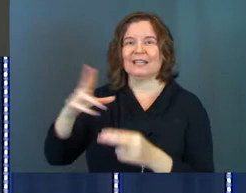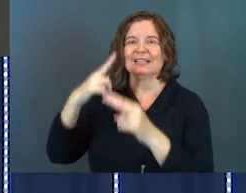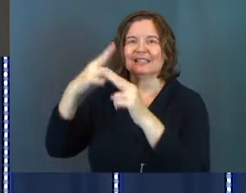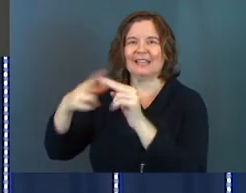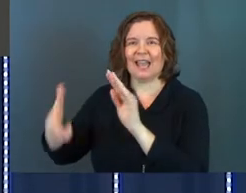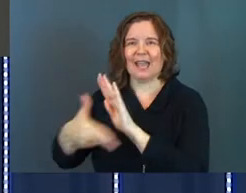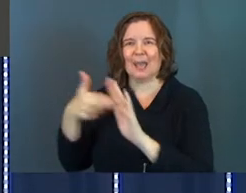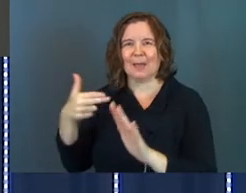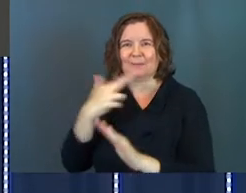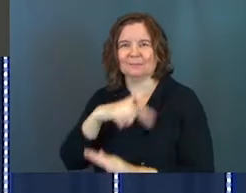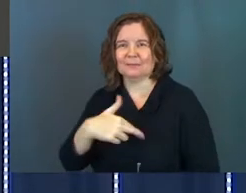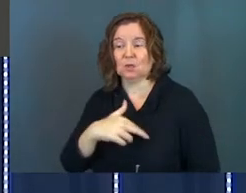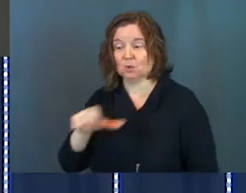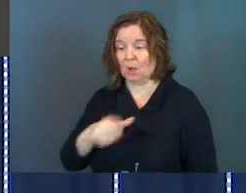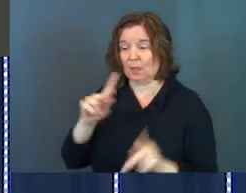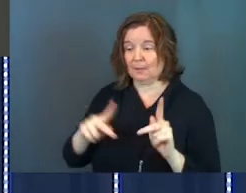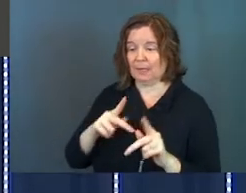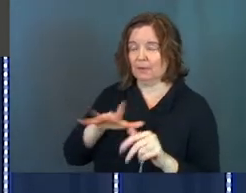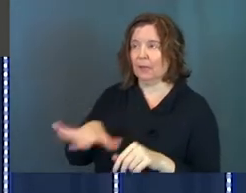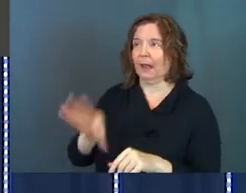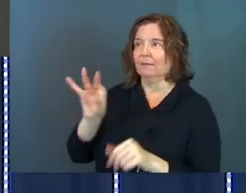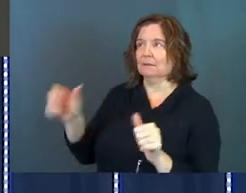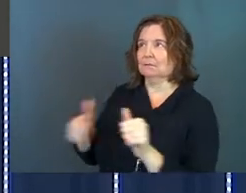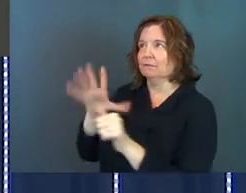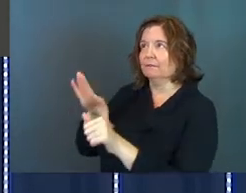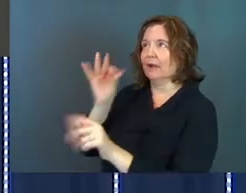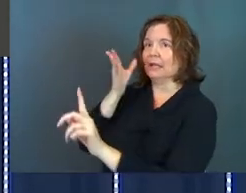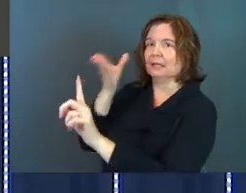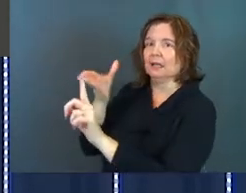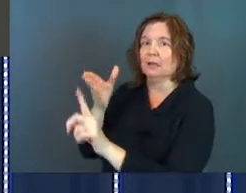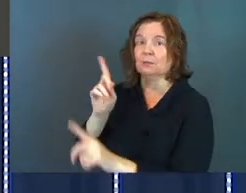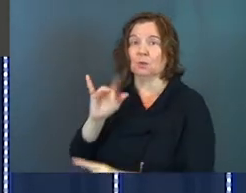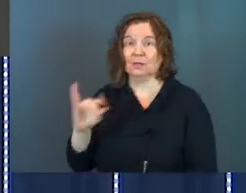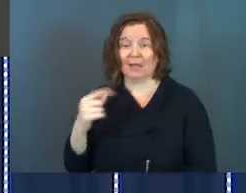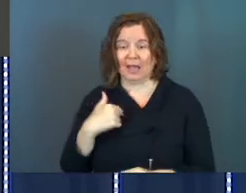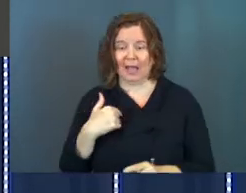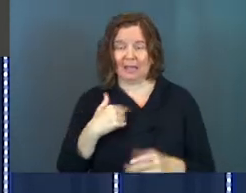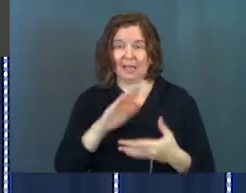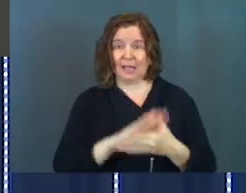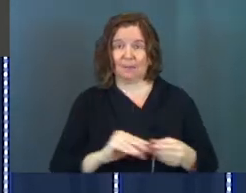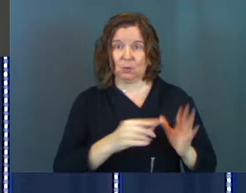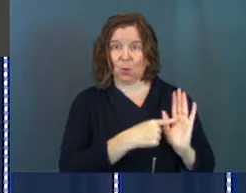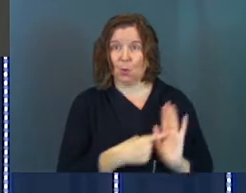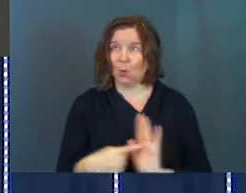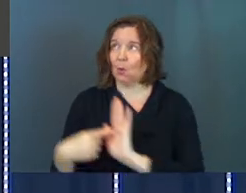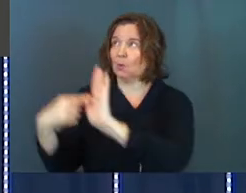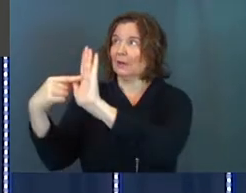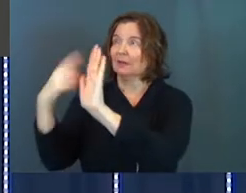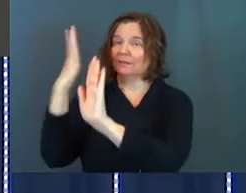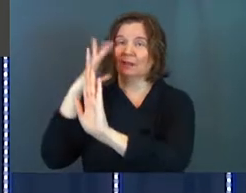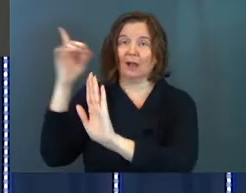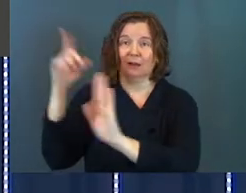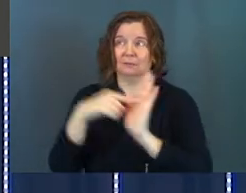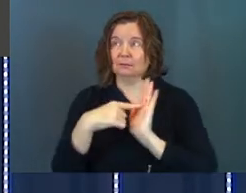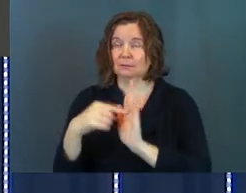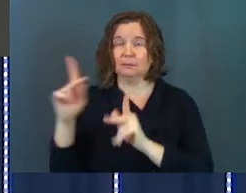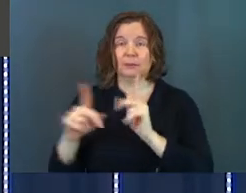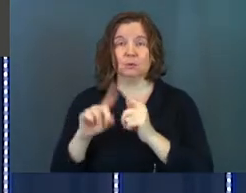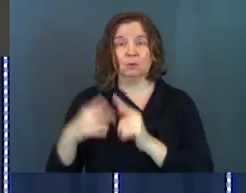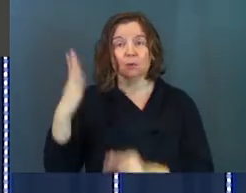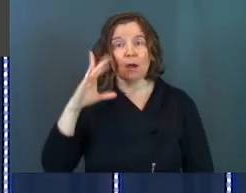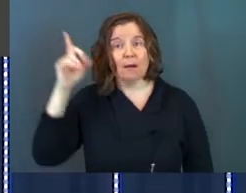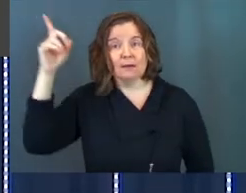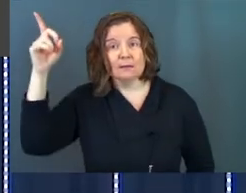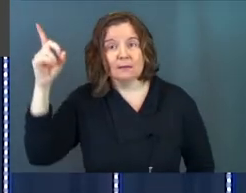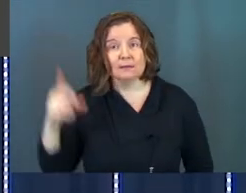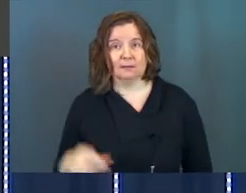namesake, so that other people can find him. So that David, I can be the story of God to point more people to God.